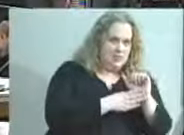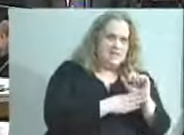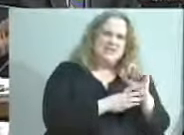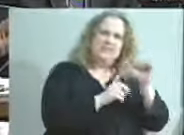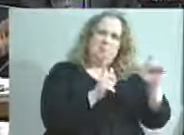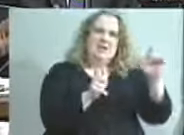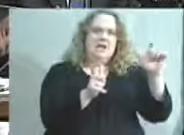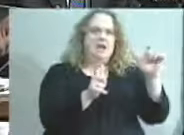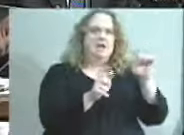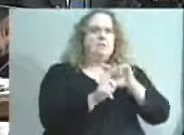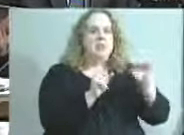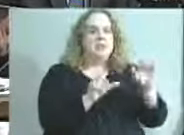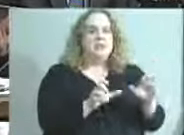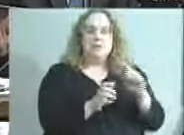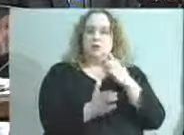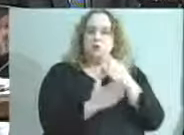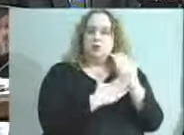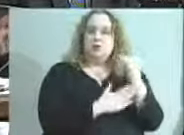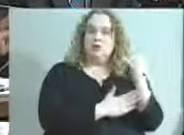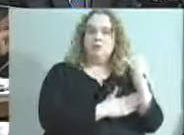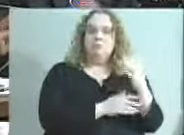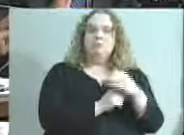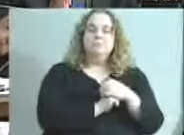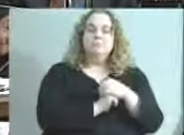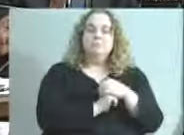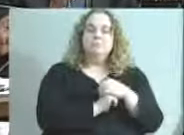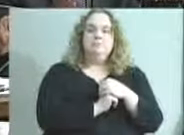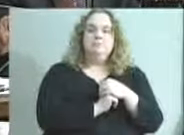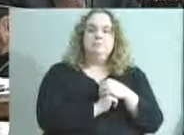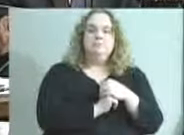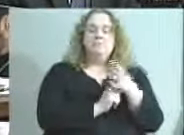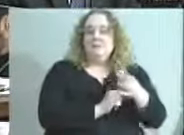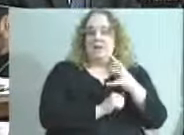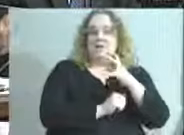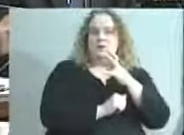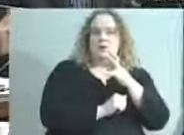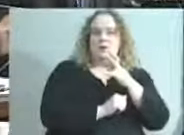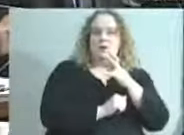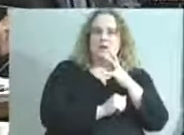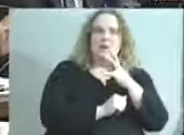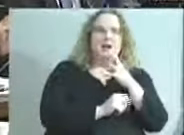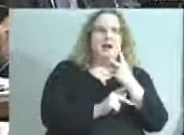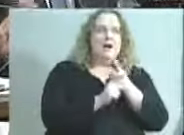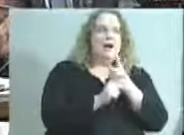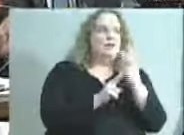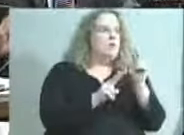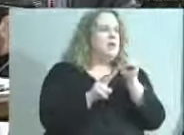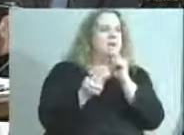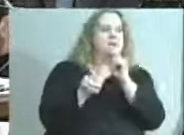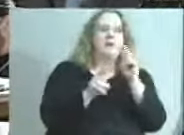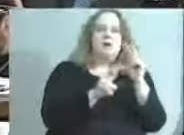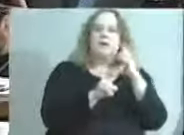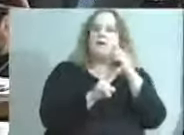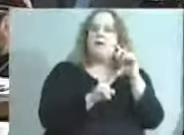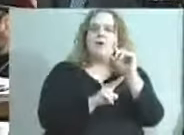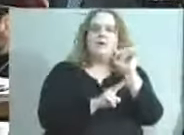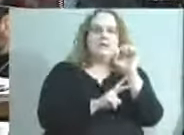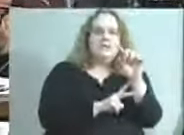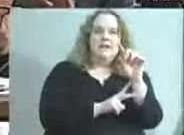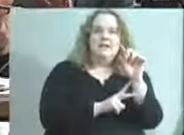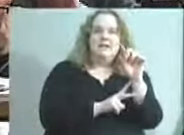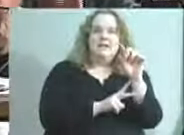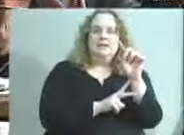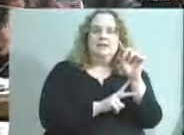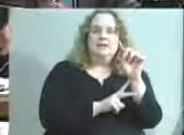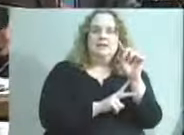bulky, but does a great job. And while he was talking, I kept looking around for the TED sign because